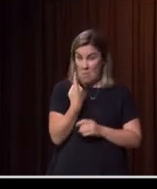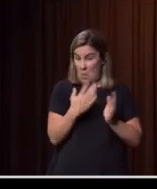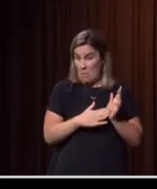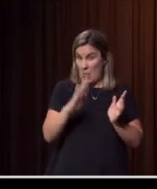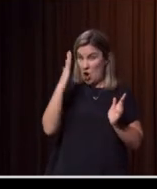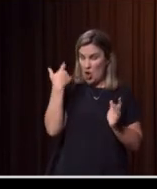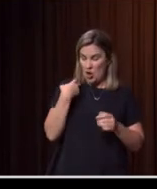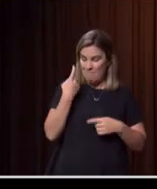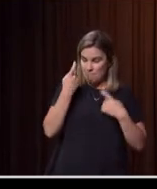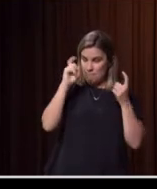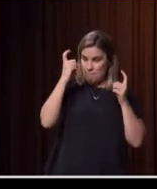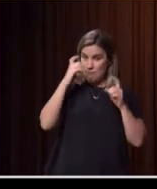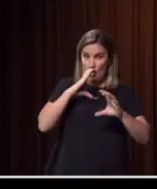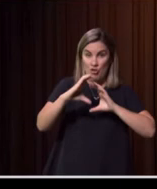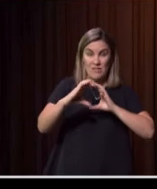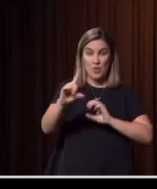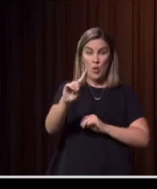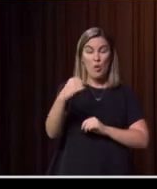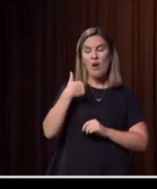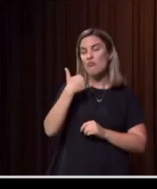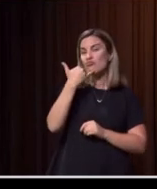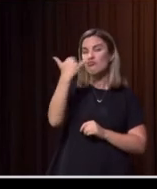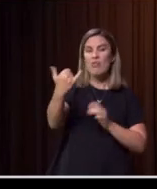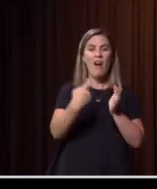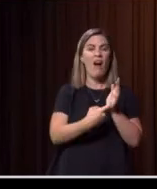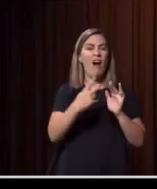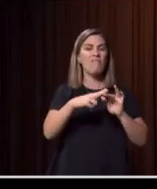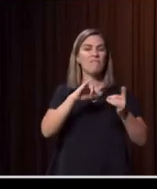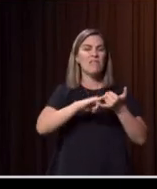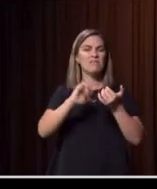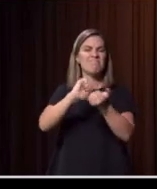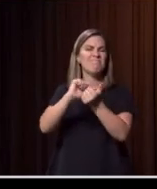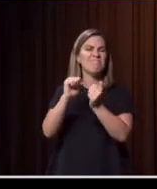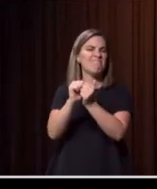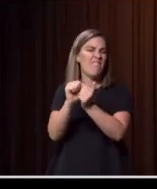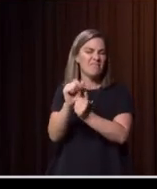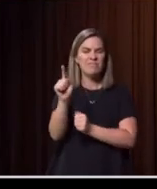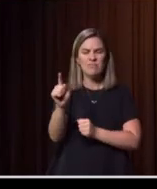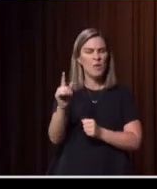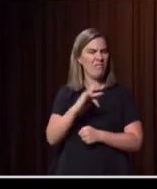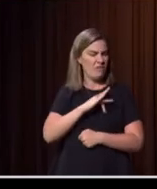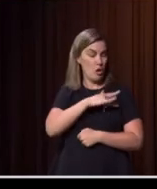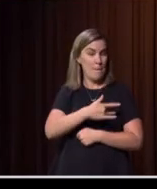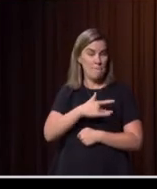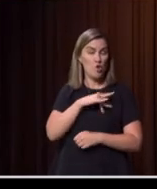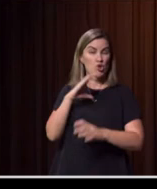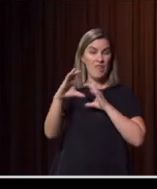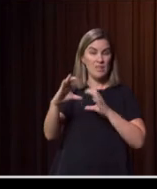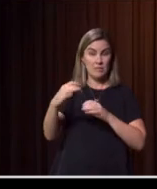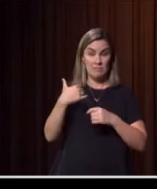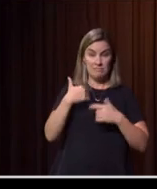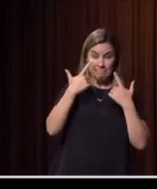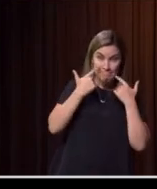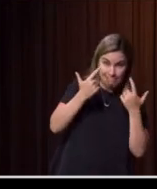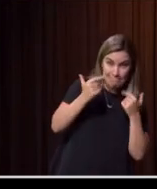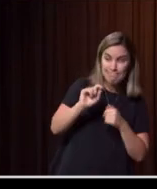ago. I rang a former colleague in the RFS on the way home late one night and it was an emotional conversation. There was tears at both ends of the